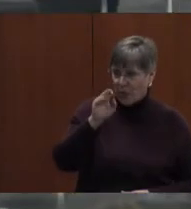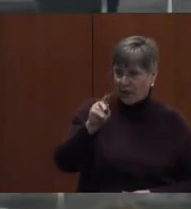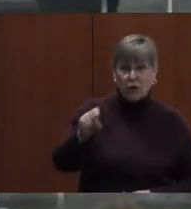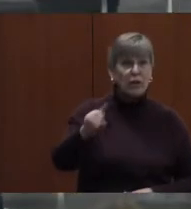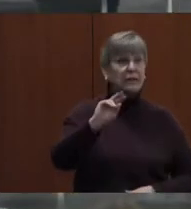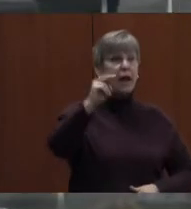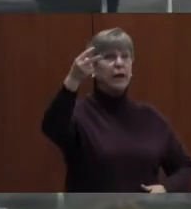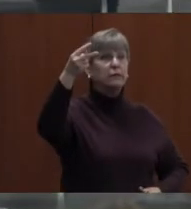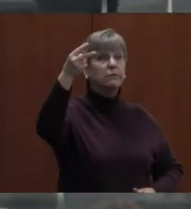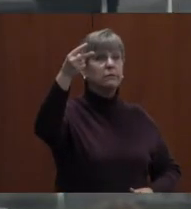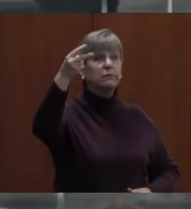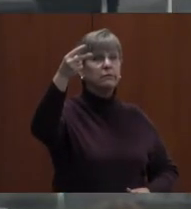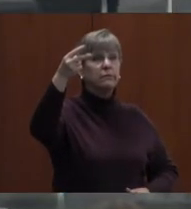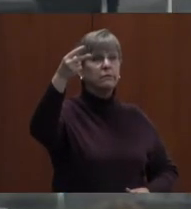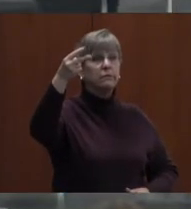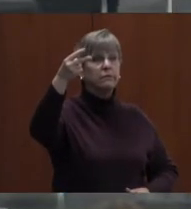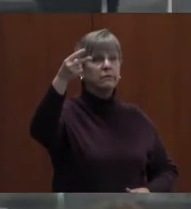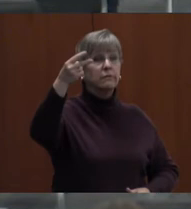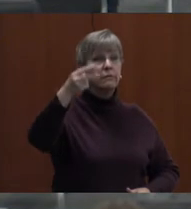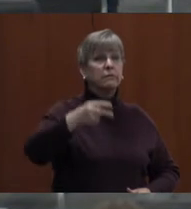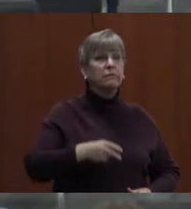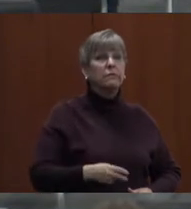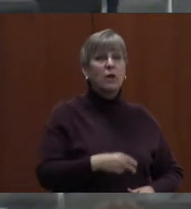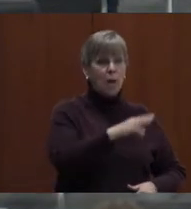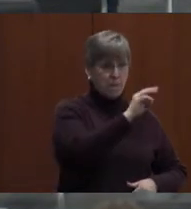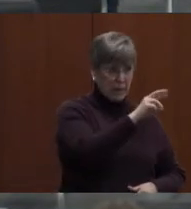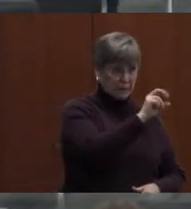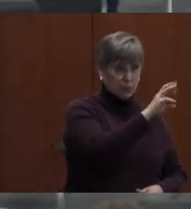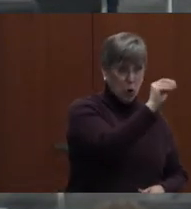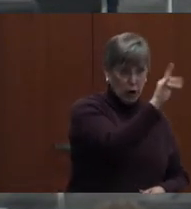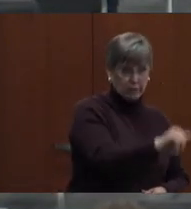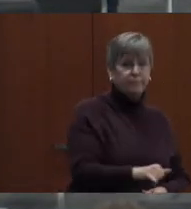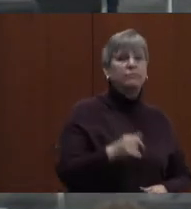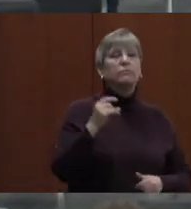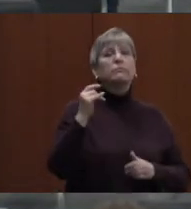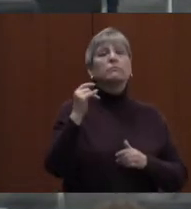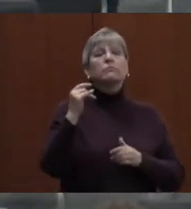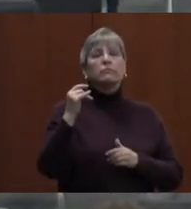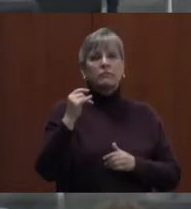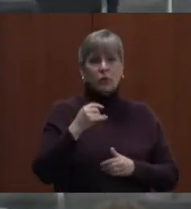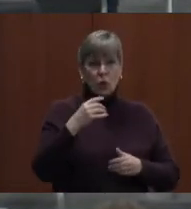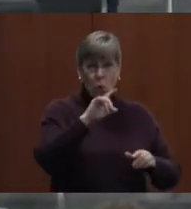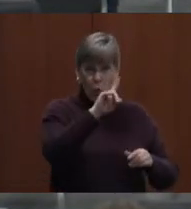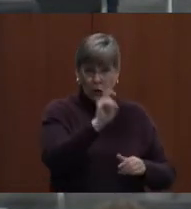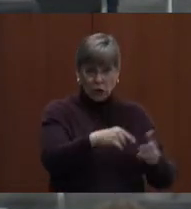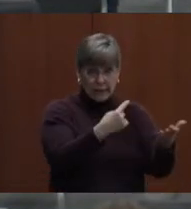a second? Second. Thank you, Mrs. Murray. Questions or discussion?